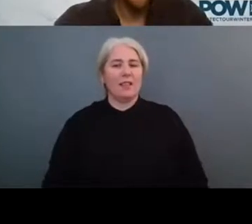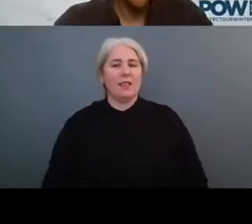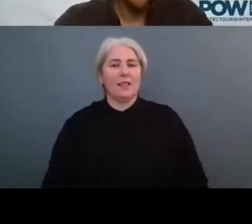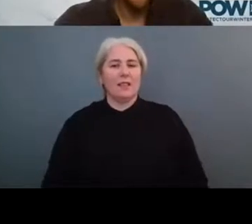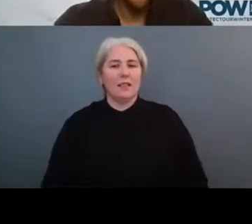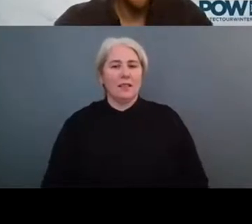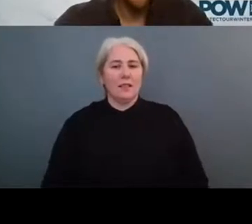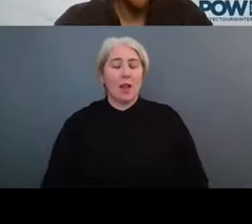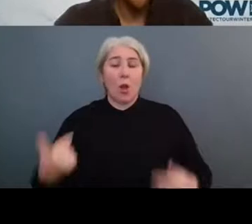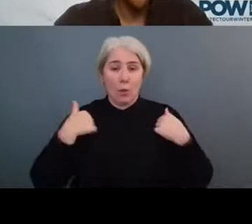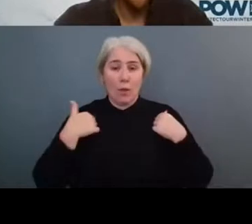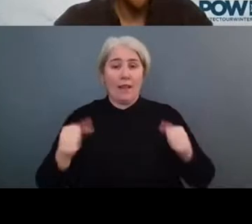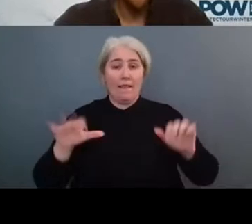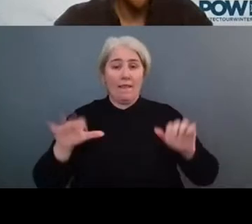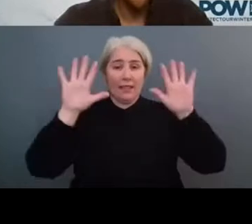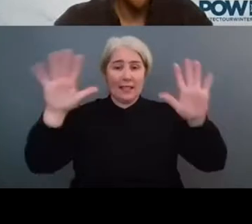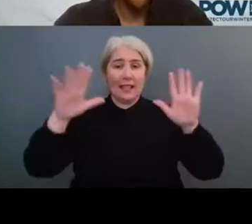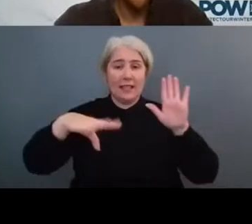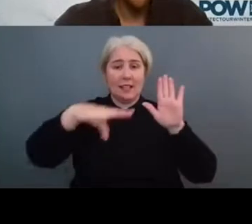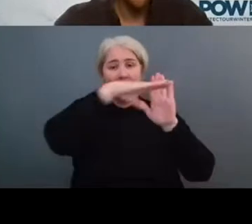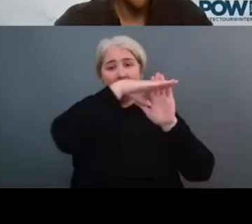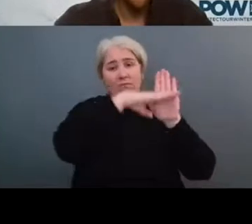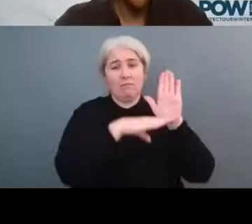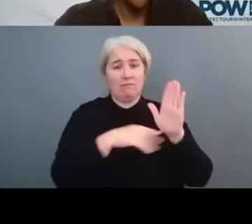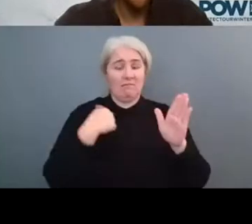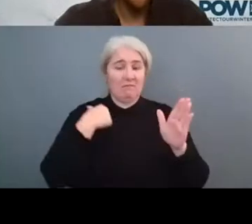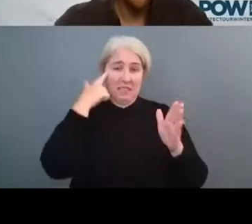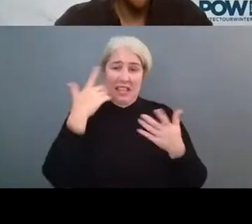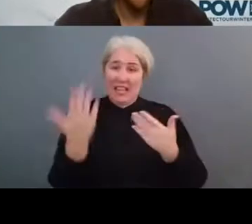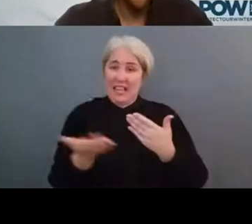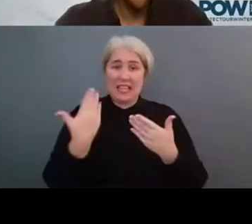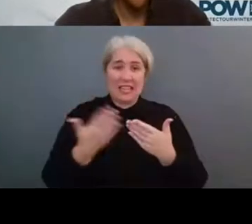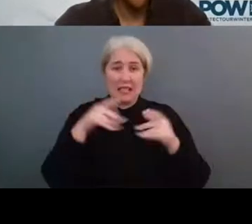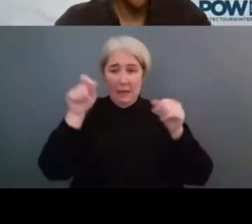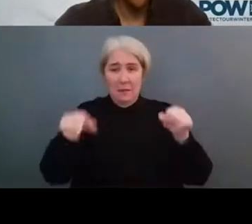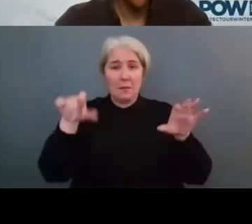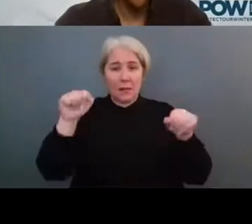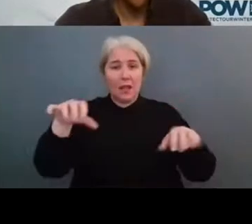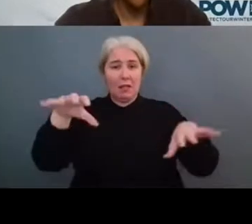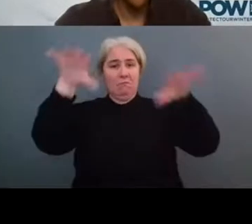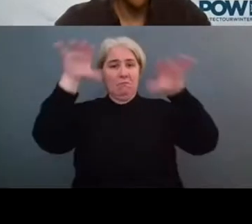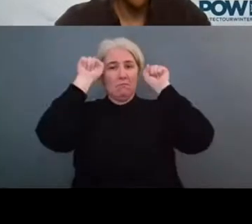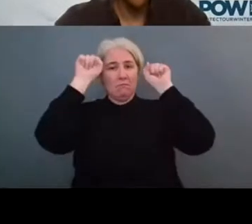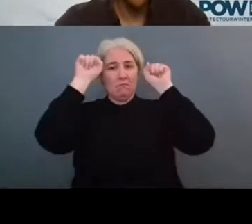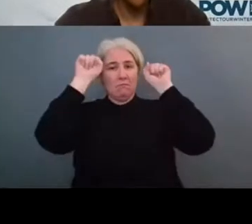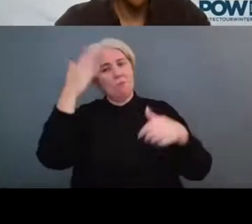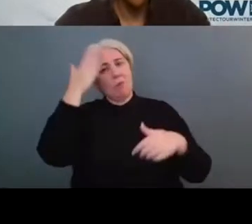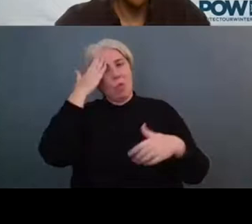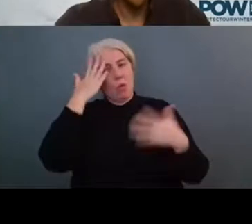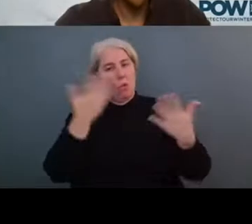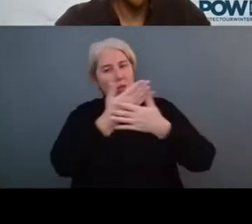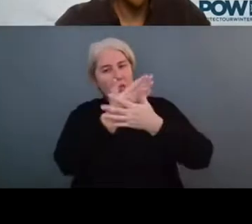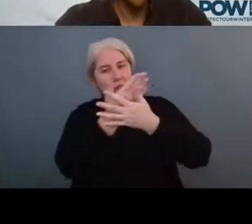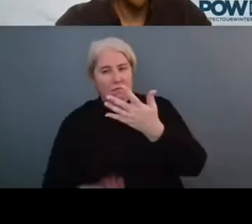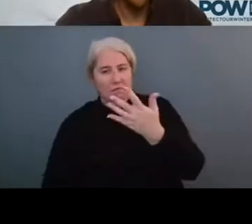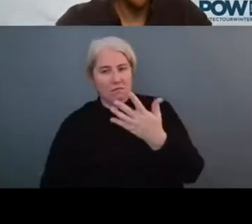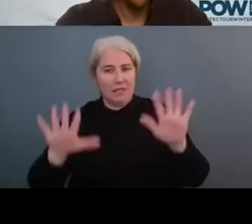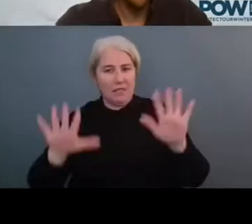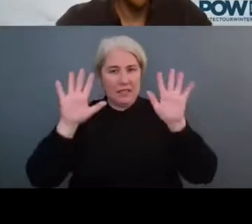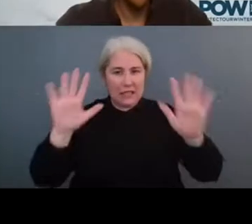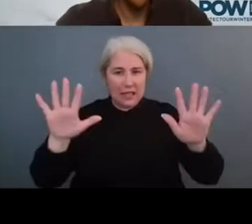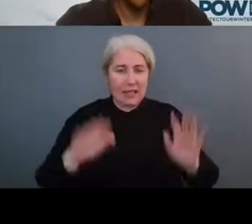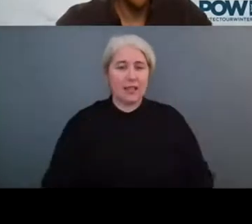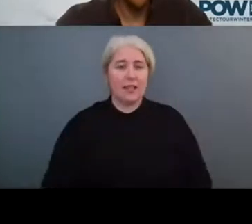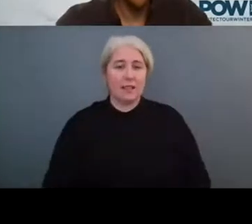principles that are quite easy for everyone to relate to for responsible use of protected two areas in partnership